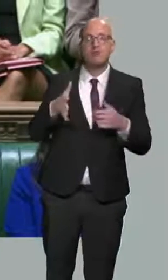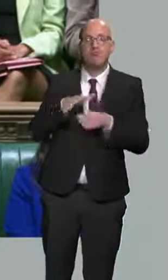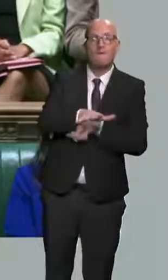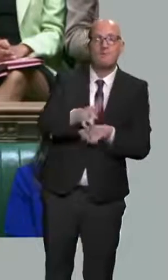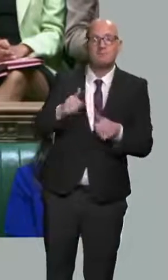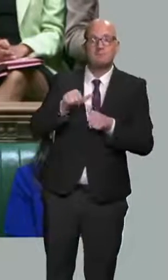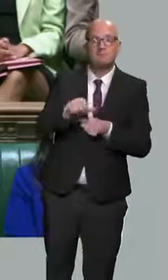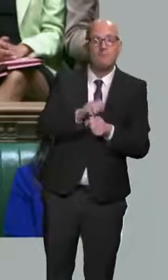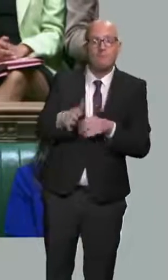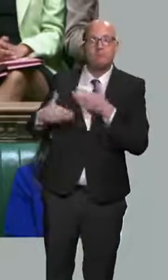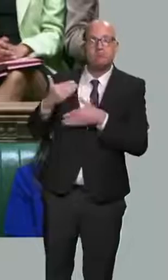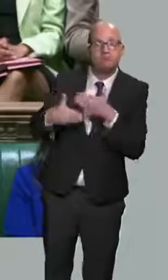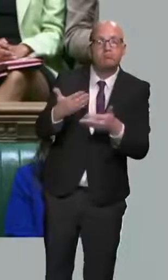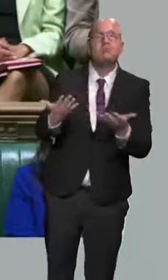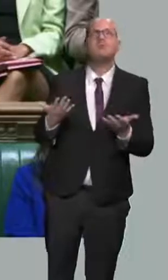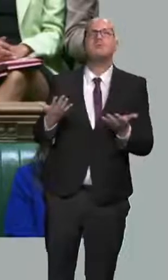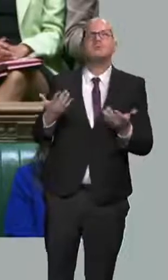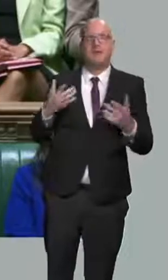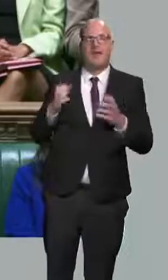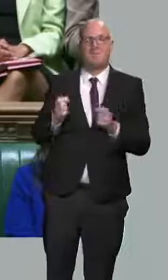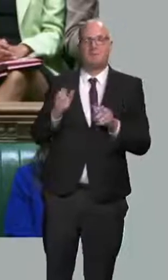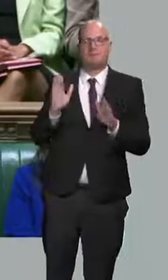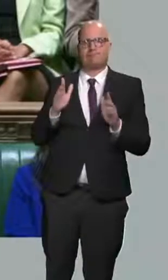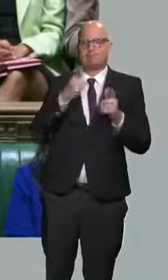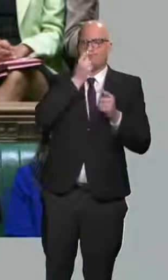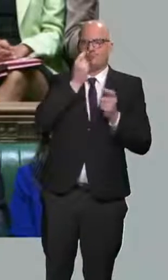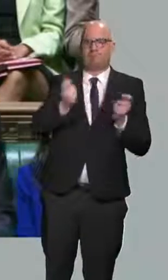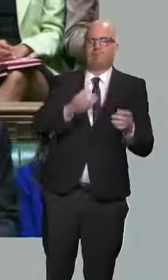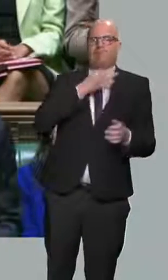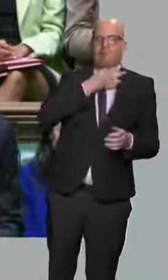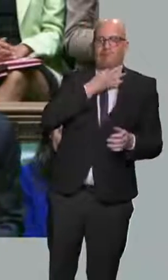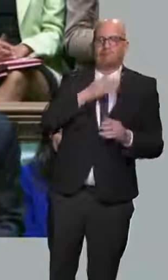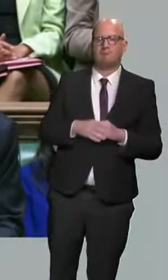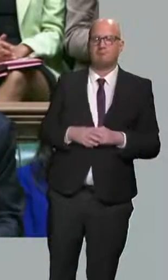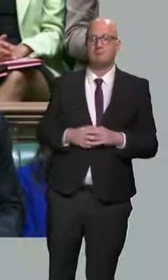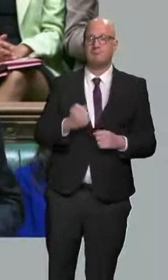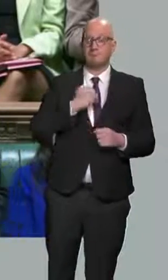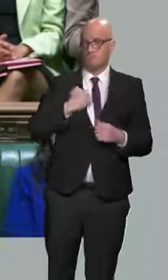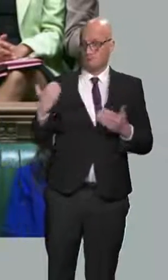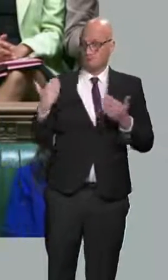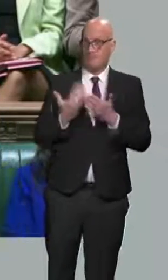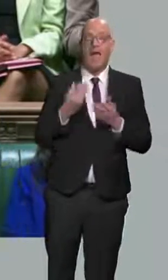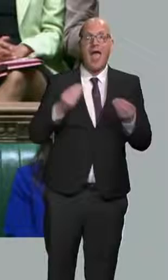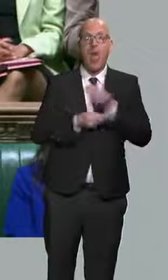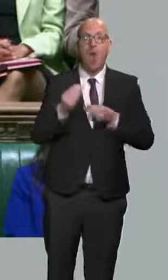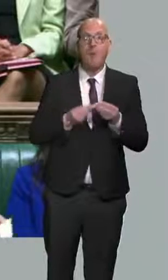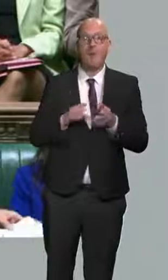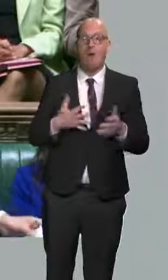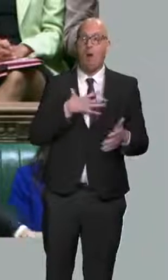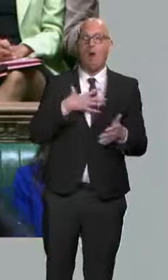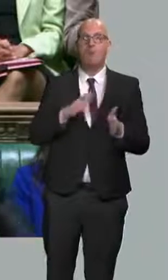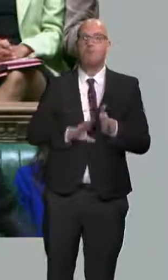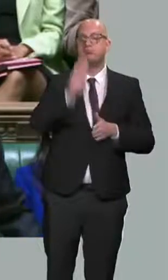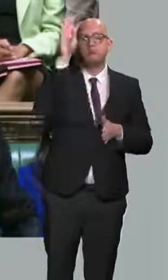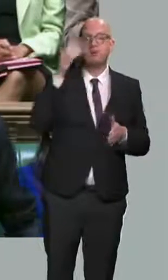the world. We came into this crisis with our economy growing faster than expected, with the UK having the